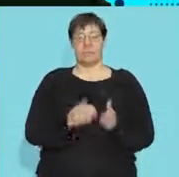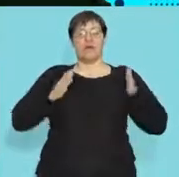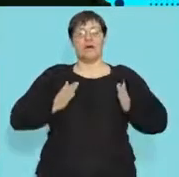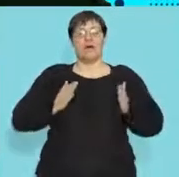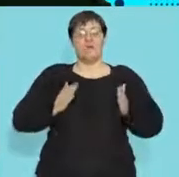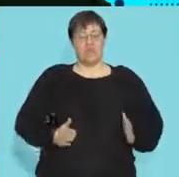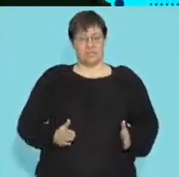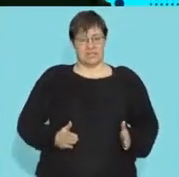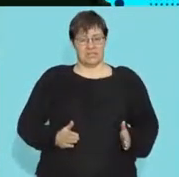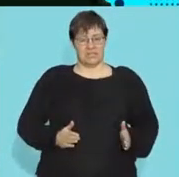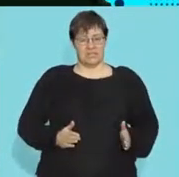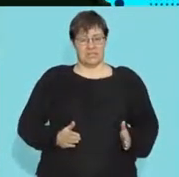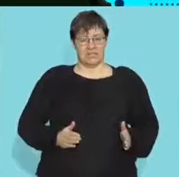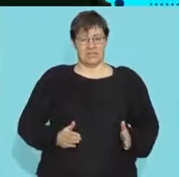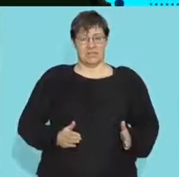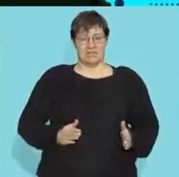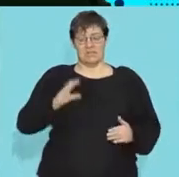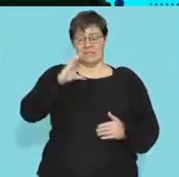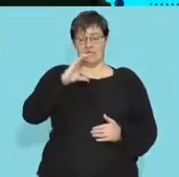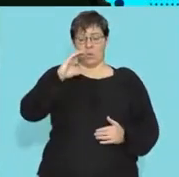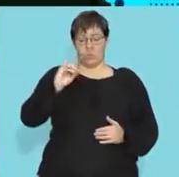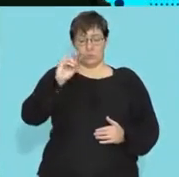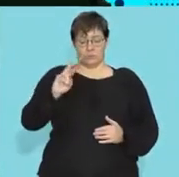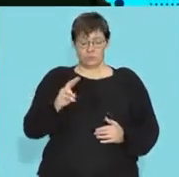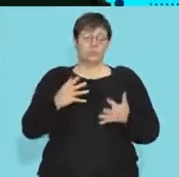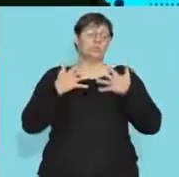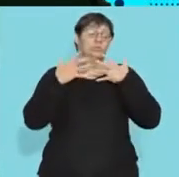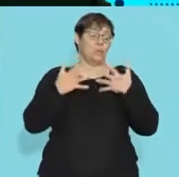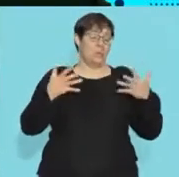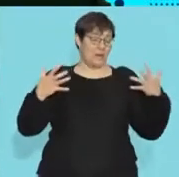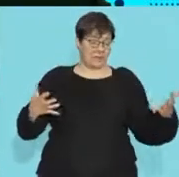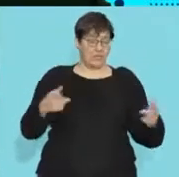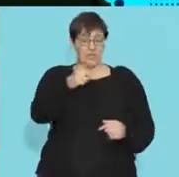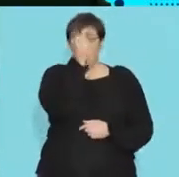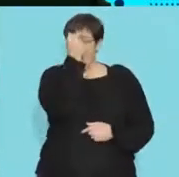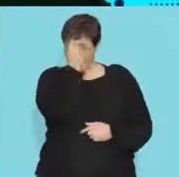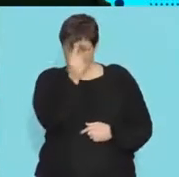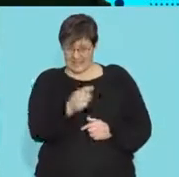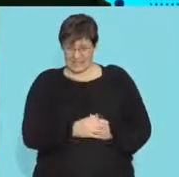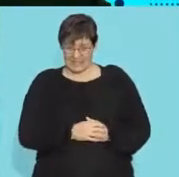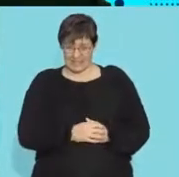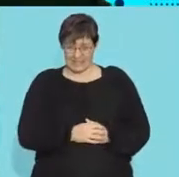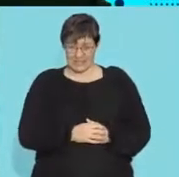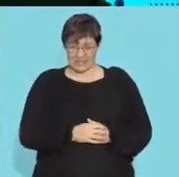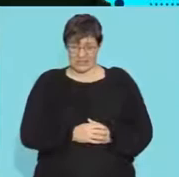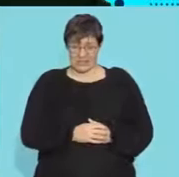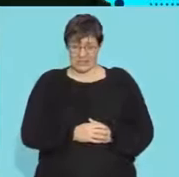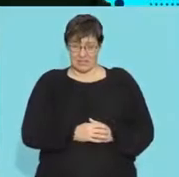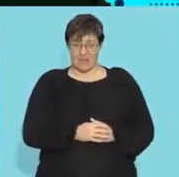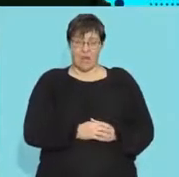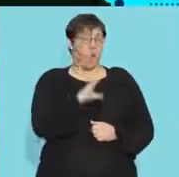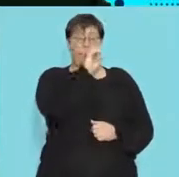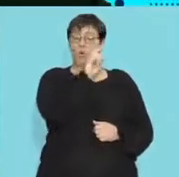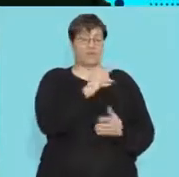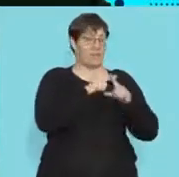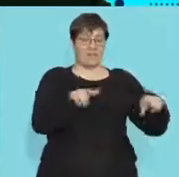body gets too much carbon dioxide and this is a concept that you must understand it's not about the oxygen